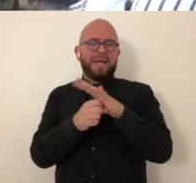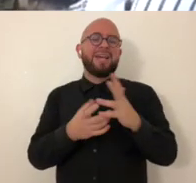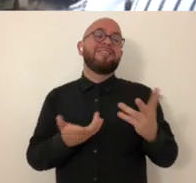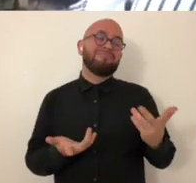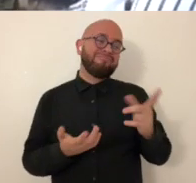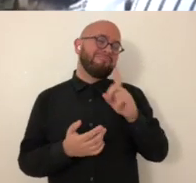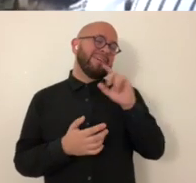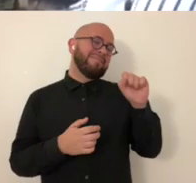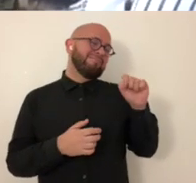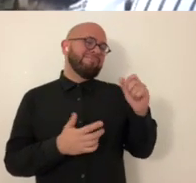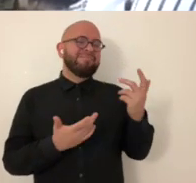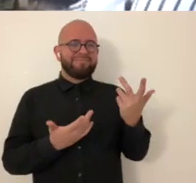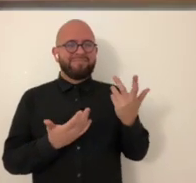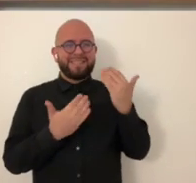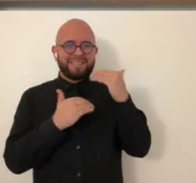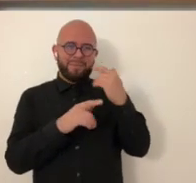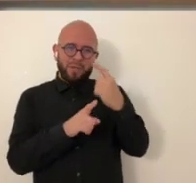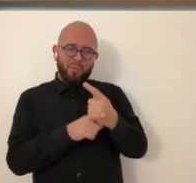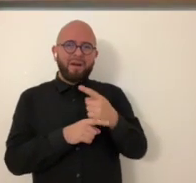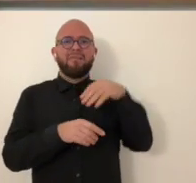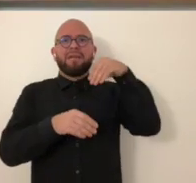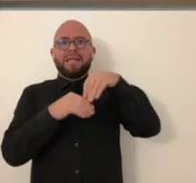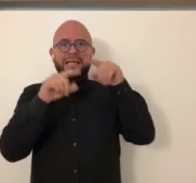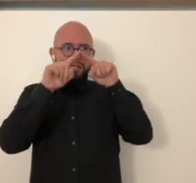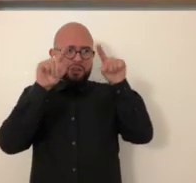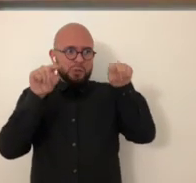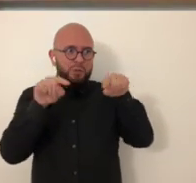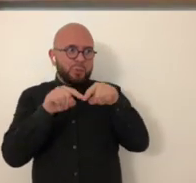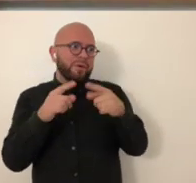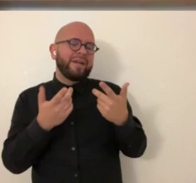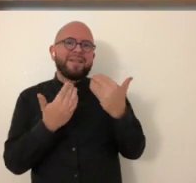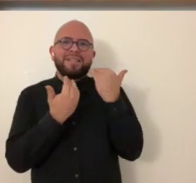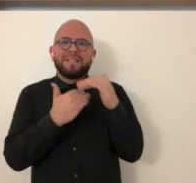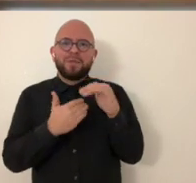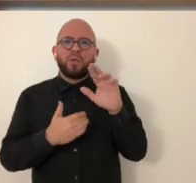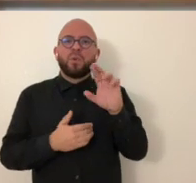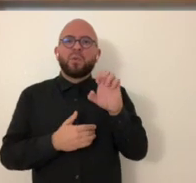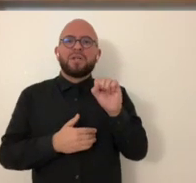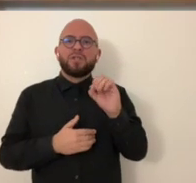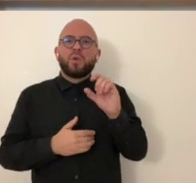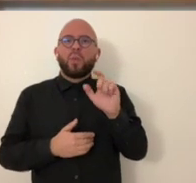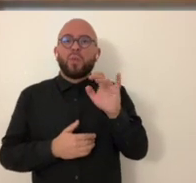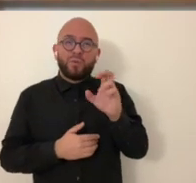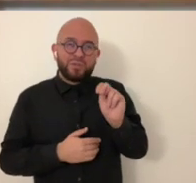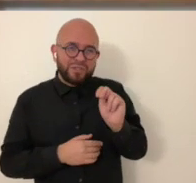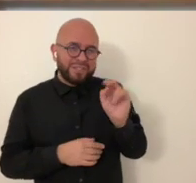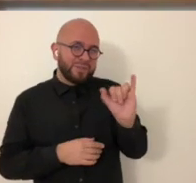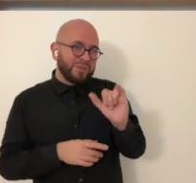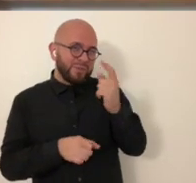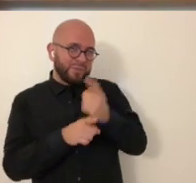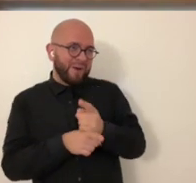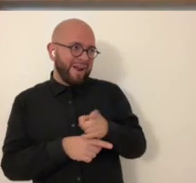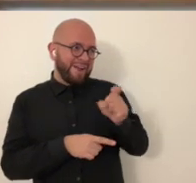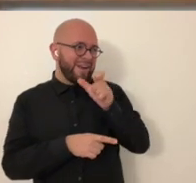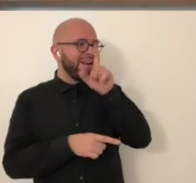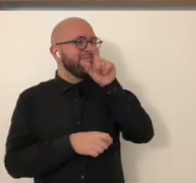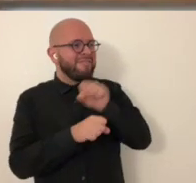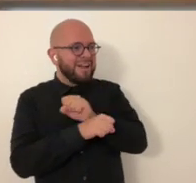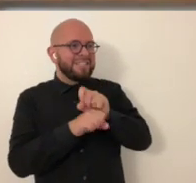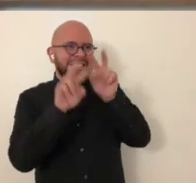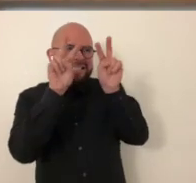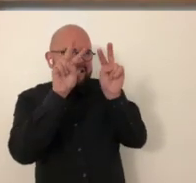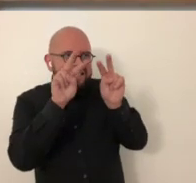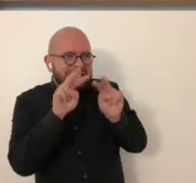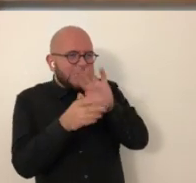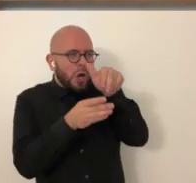i'm limited by on the digital space no i mean there's only so much you can do and honestly in screens there's only so much of a resolution you're going to